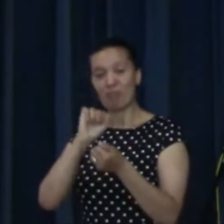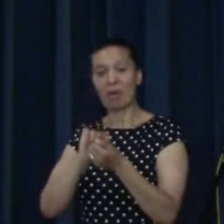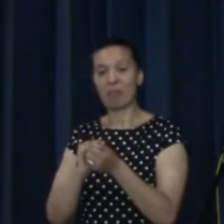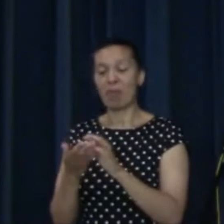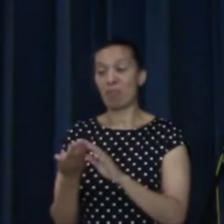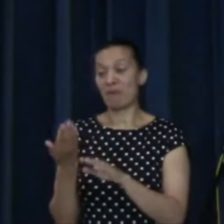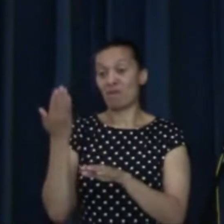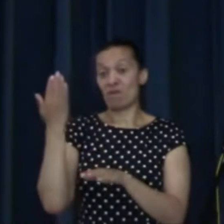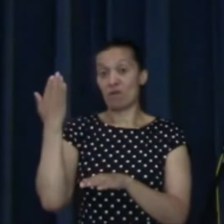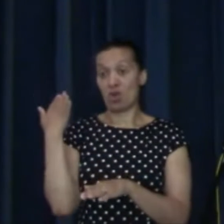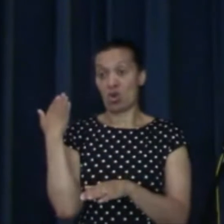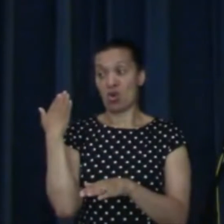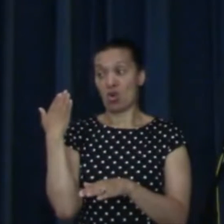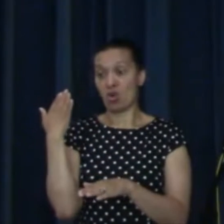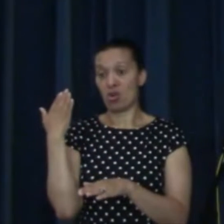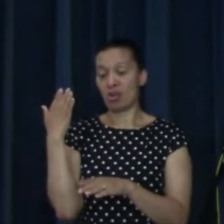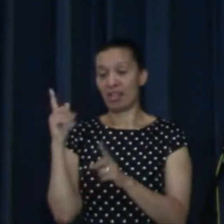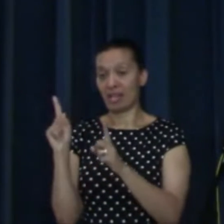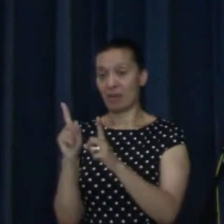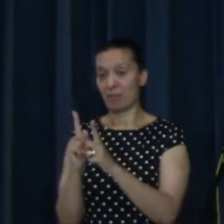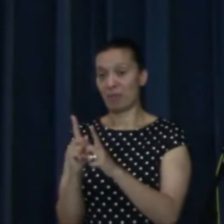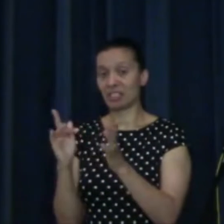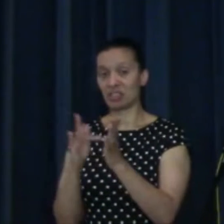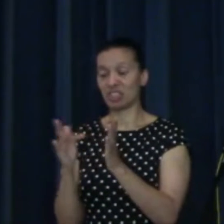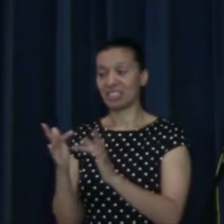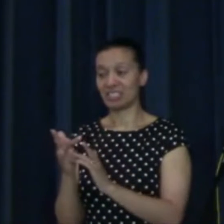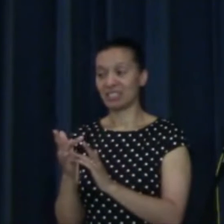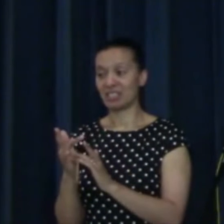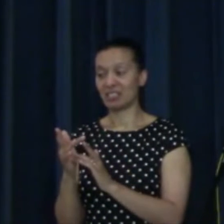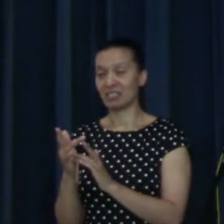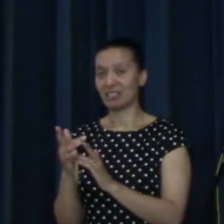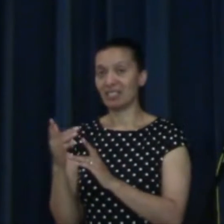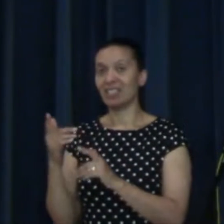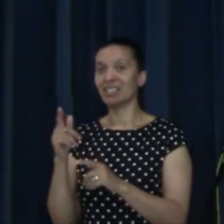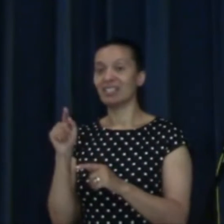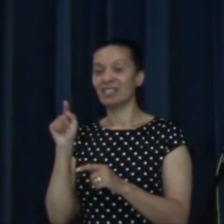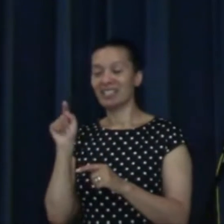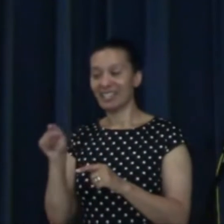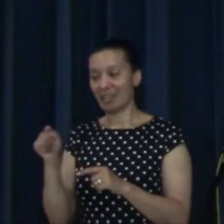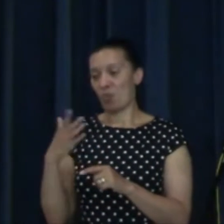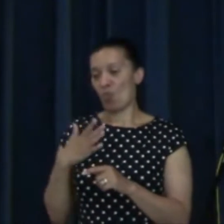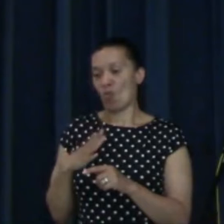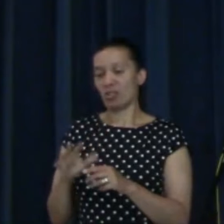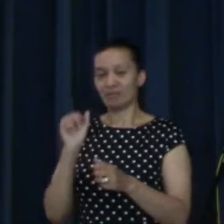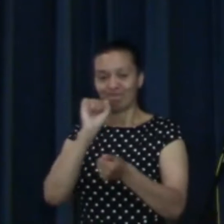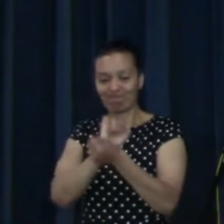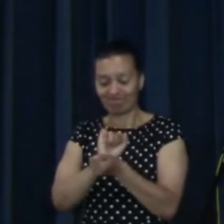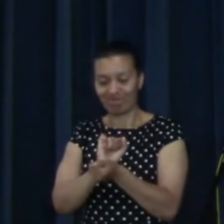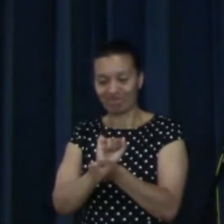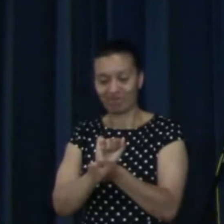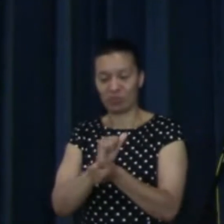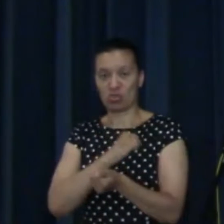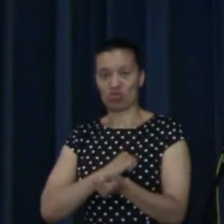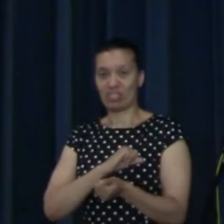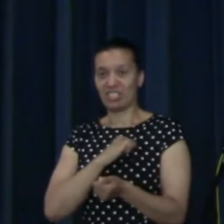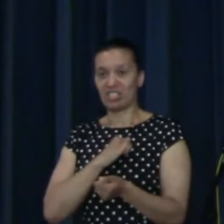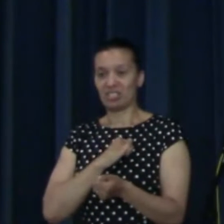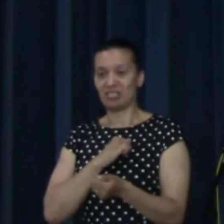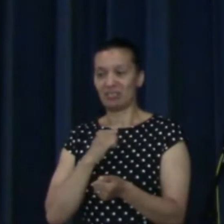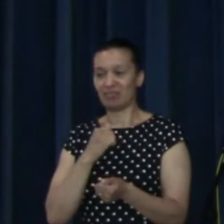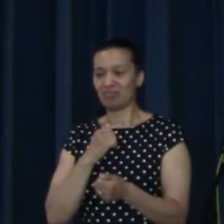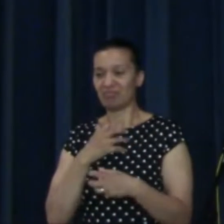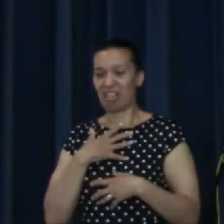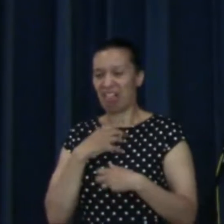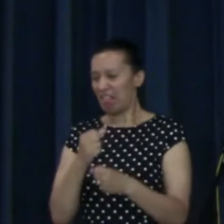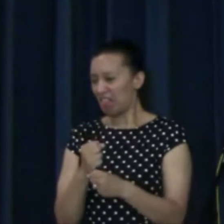that, before he met Jesus, was more concerned with imprisoning people who were Christians. But